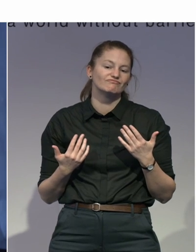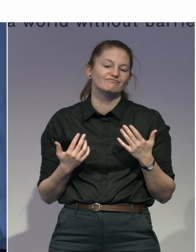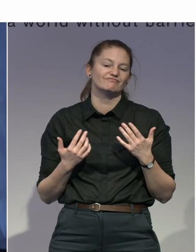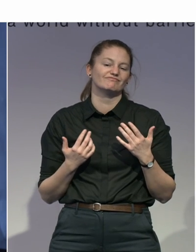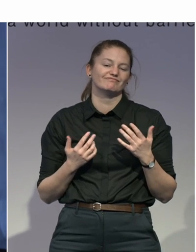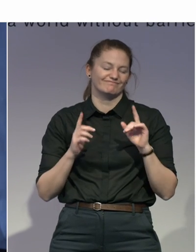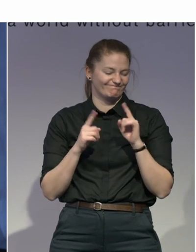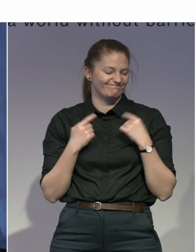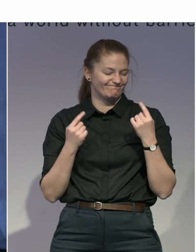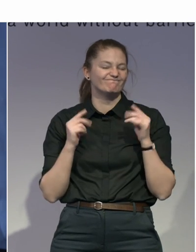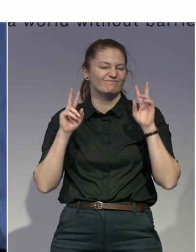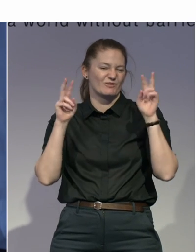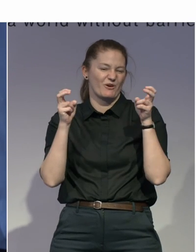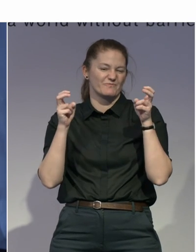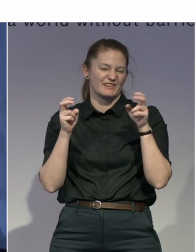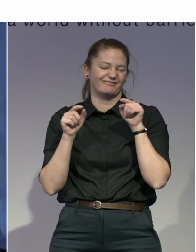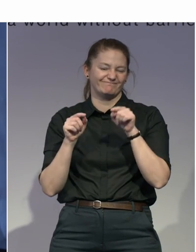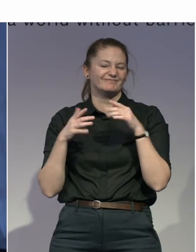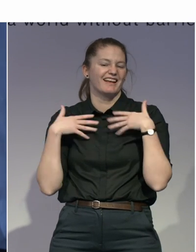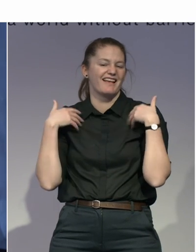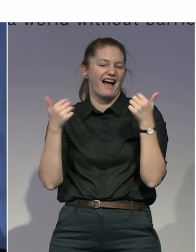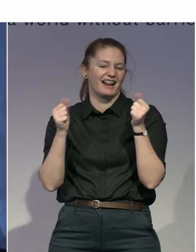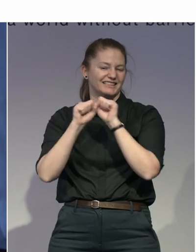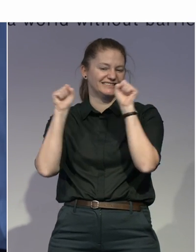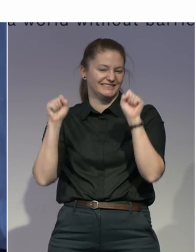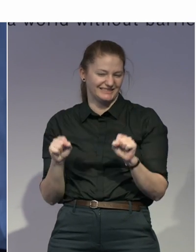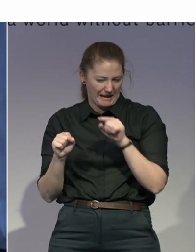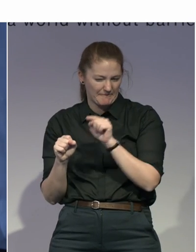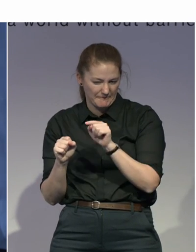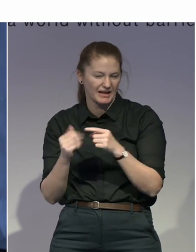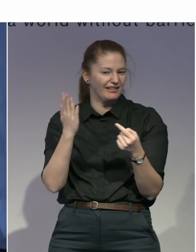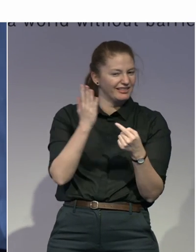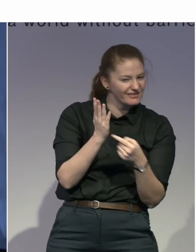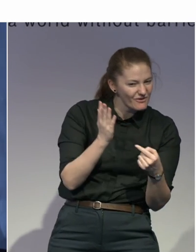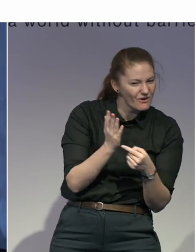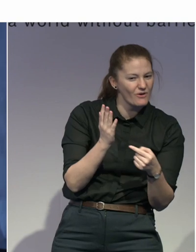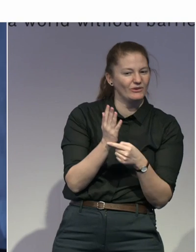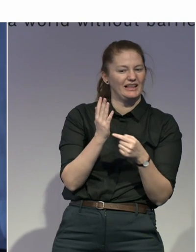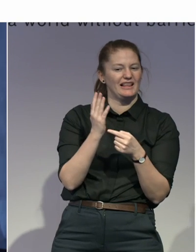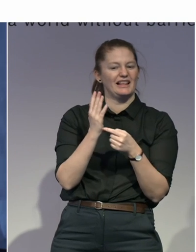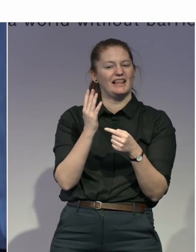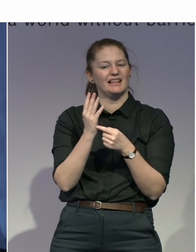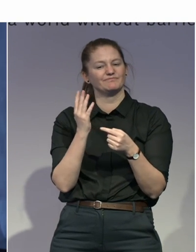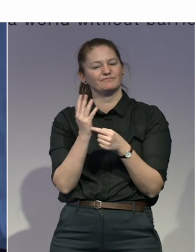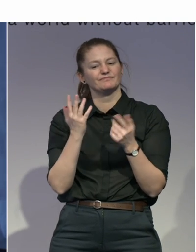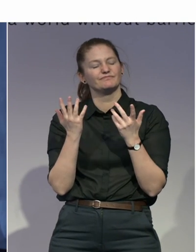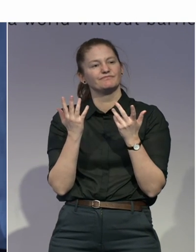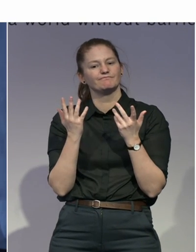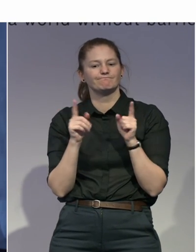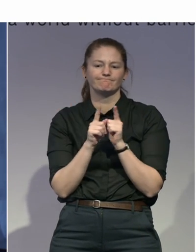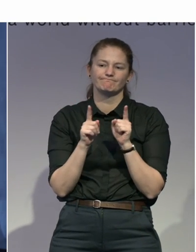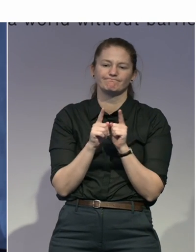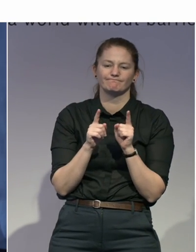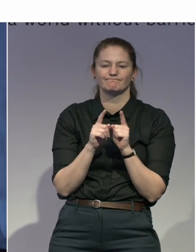finding really challenging for us is just how to move our technology and our healthcare